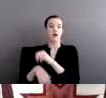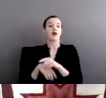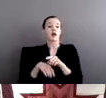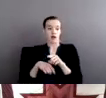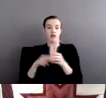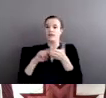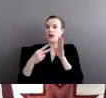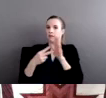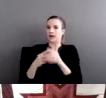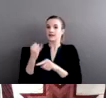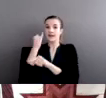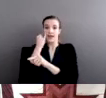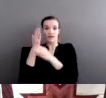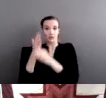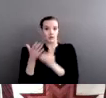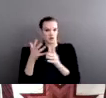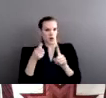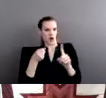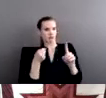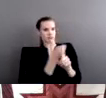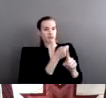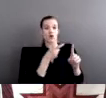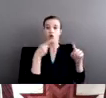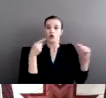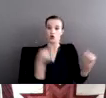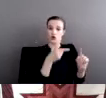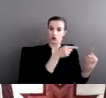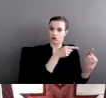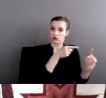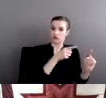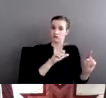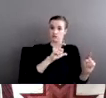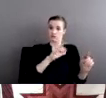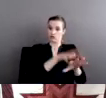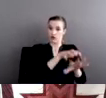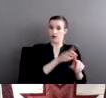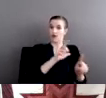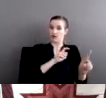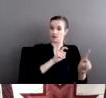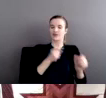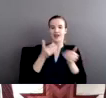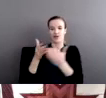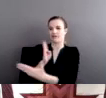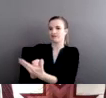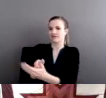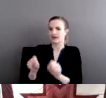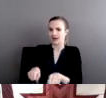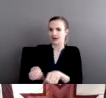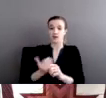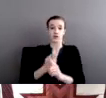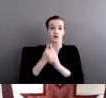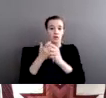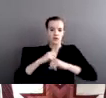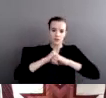Because we've had issues with that in some of our communities. So we want to protect victims. We want to protect police.